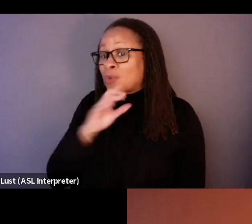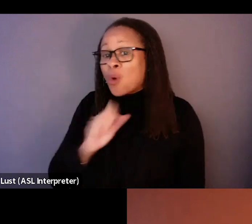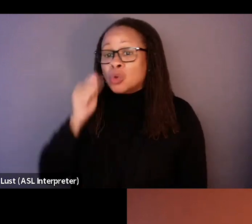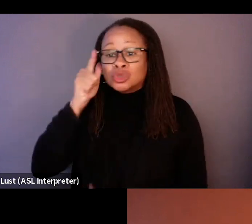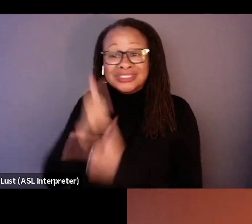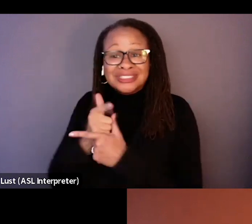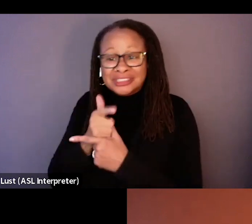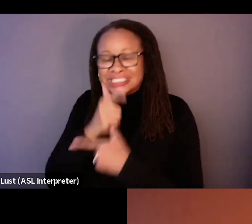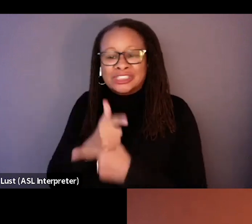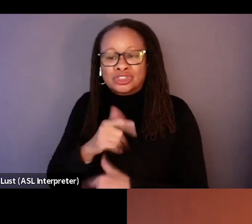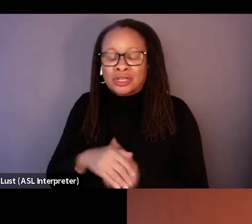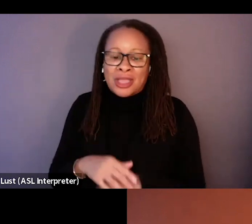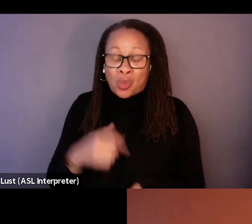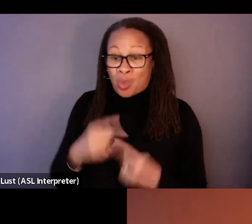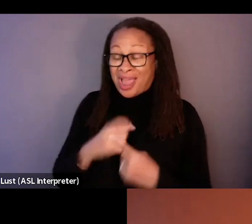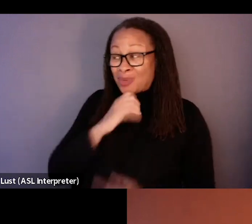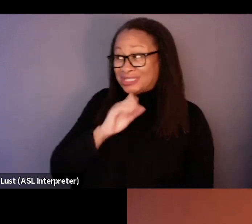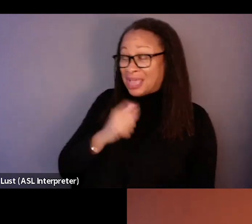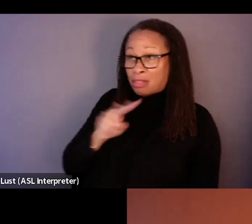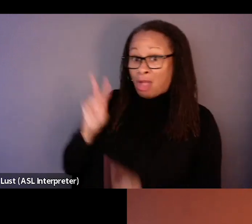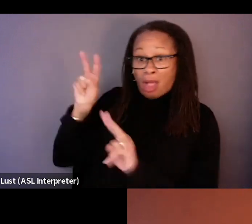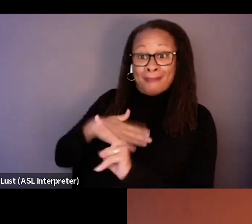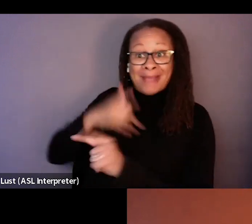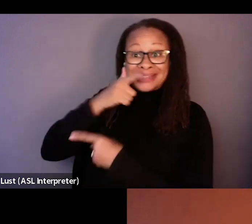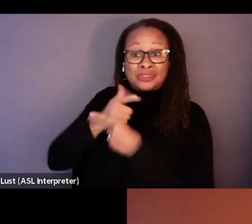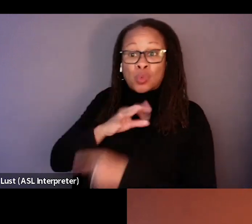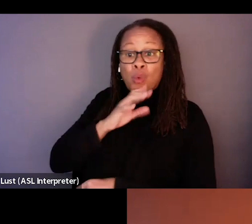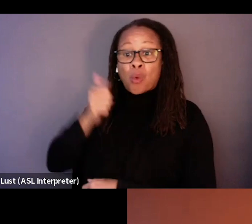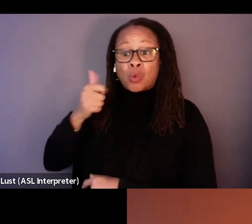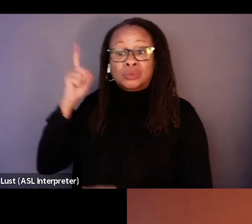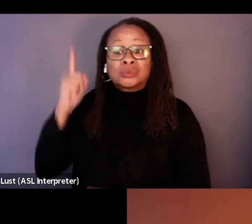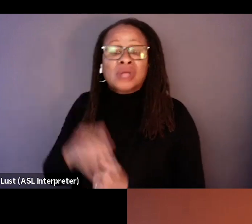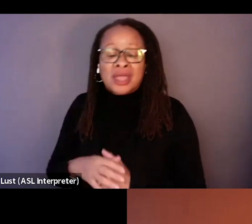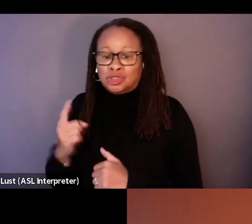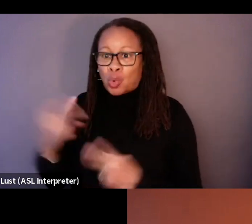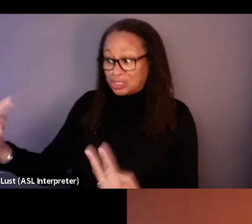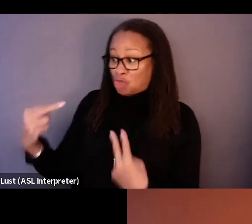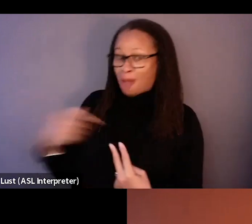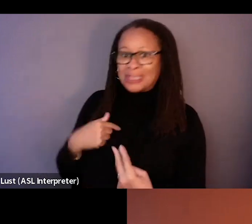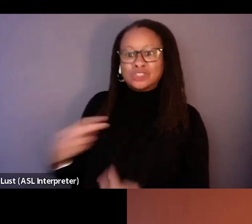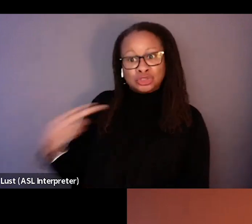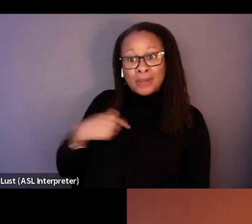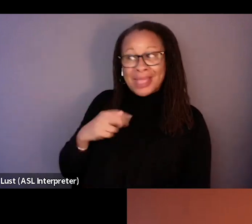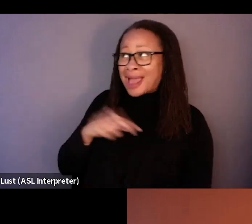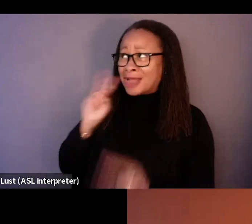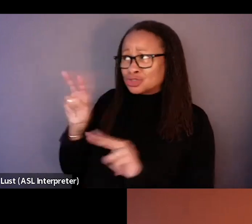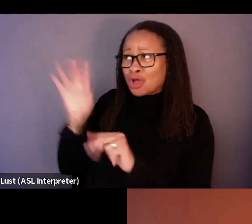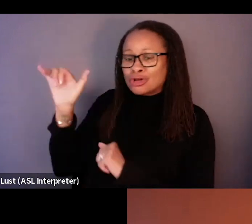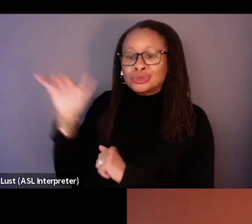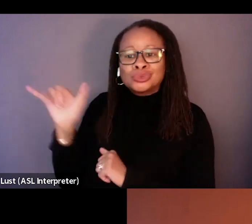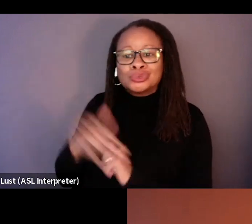felt as a 10 year old, younger brother that, uh, she always saw me, she saw me and I saw her too.